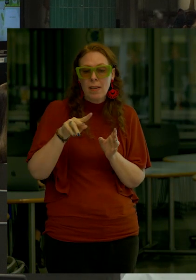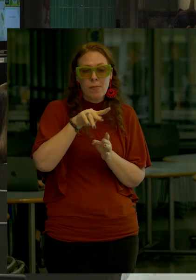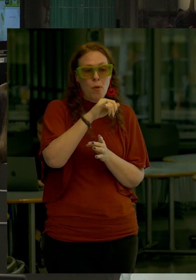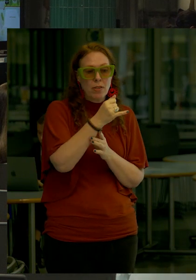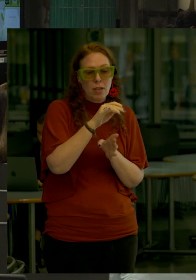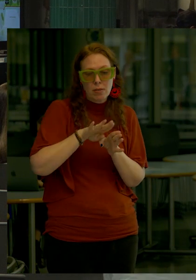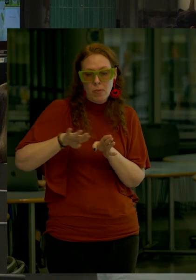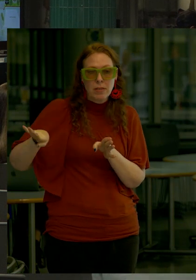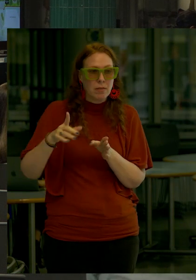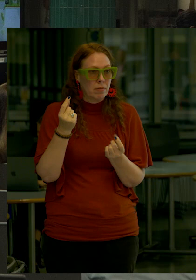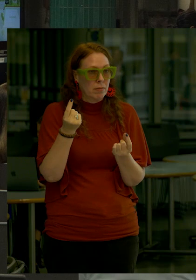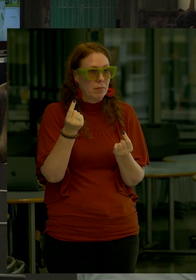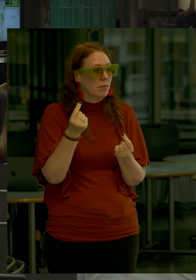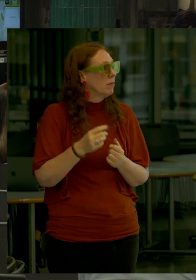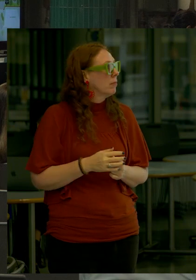elements?